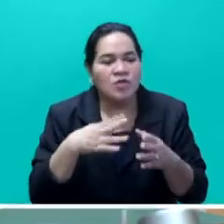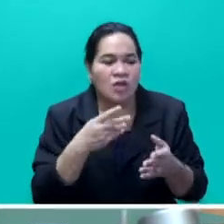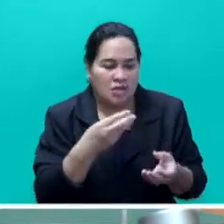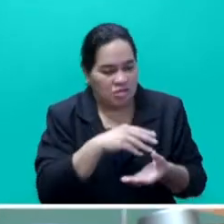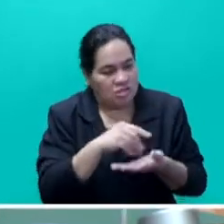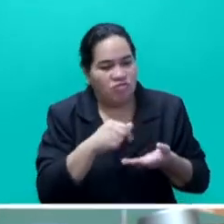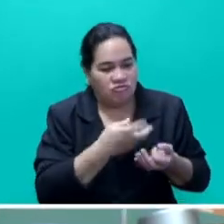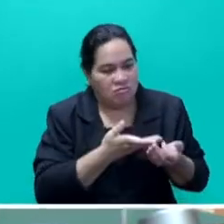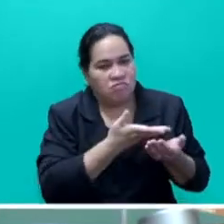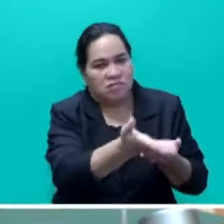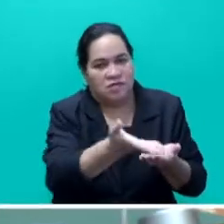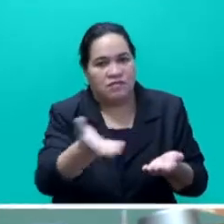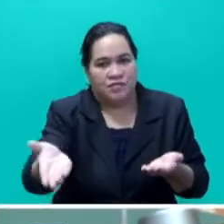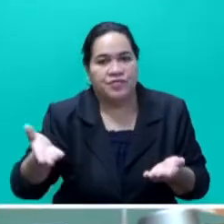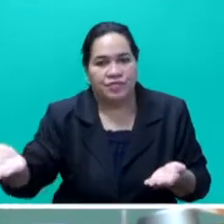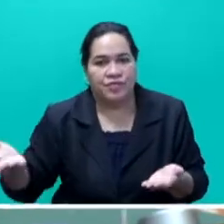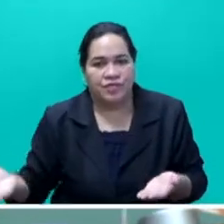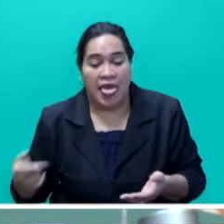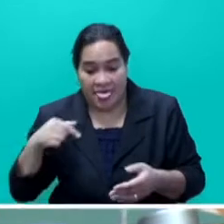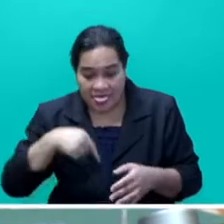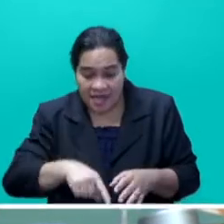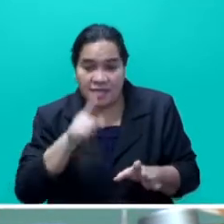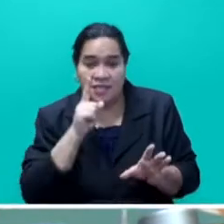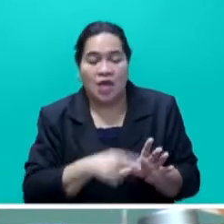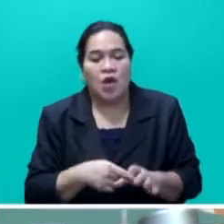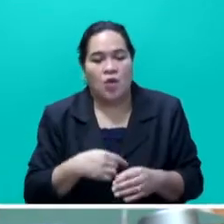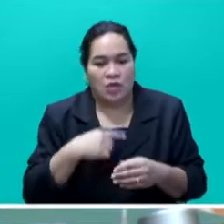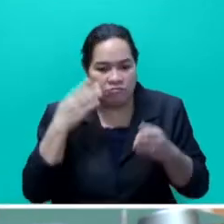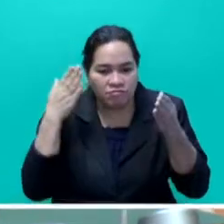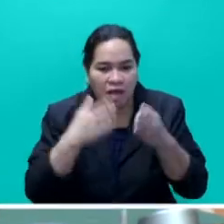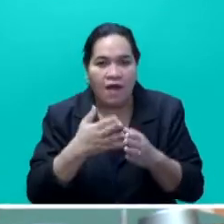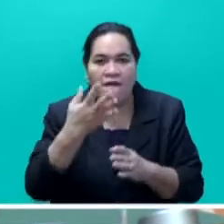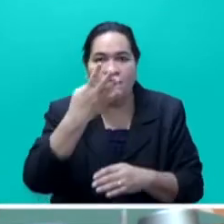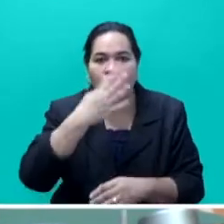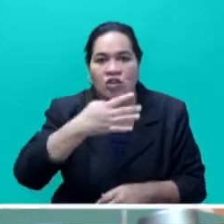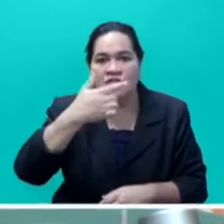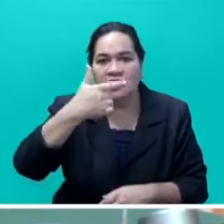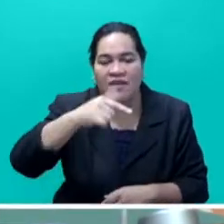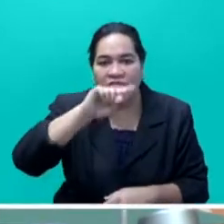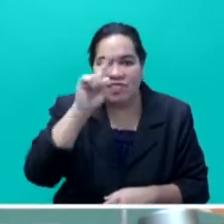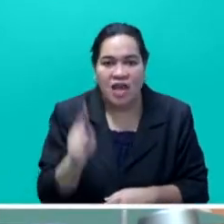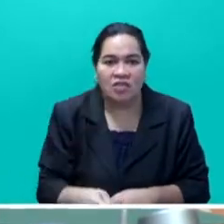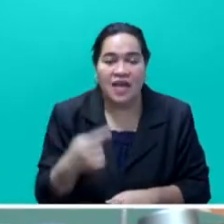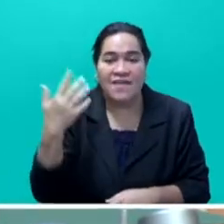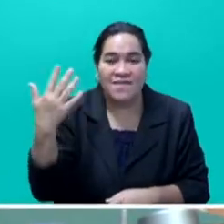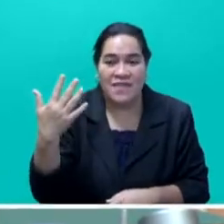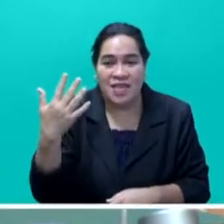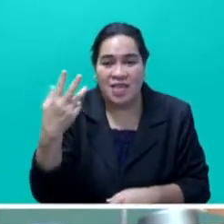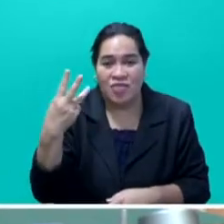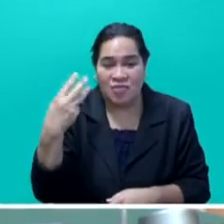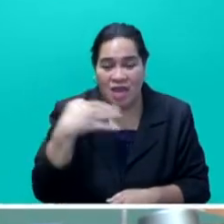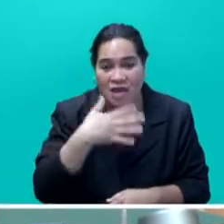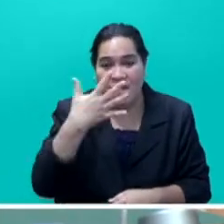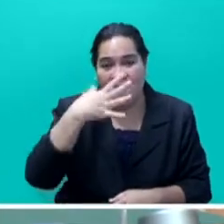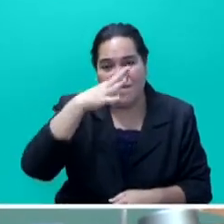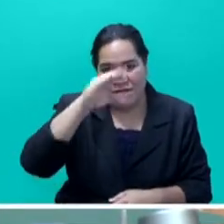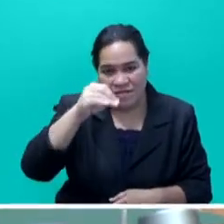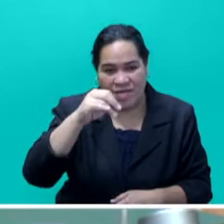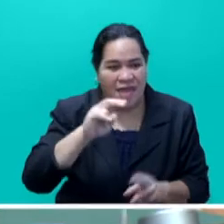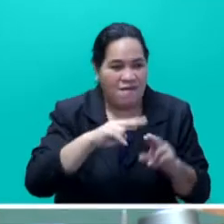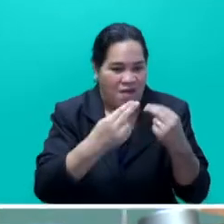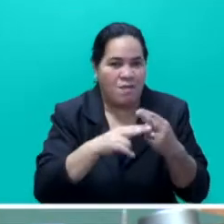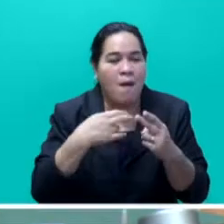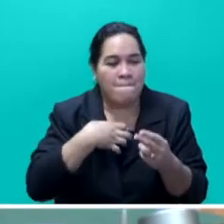This financial year, we are targeting 47,354, 50 more households to receive the packages,